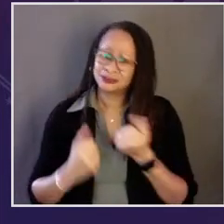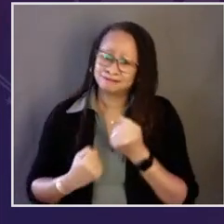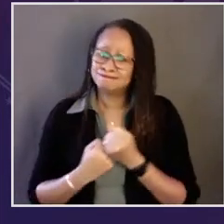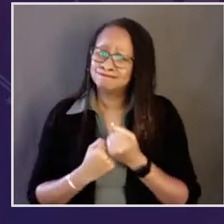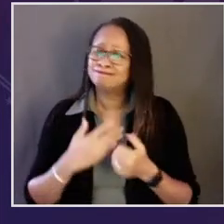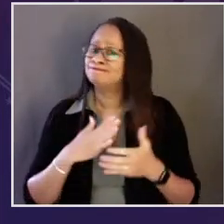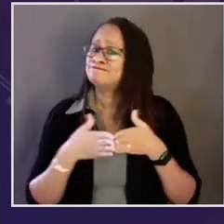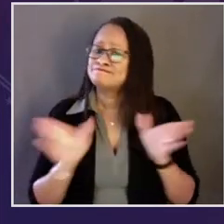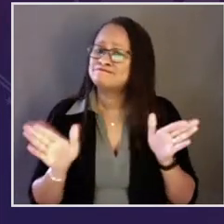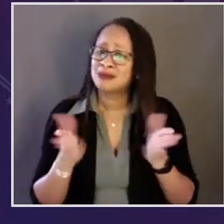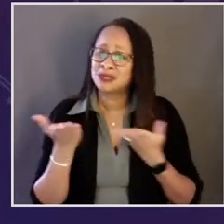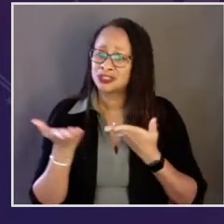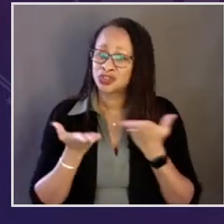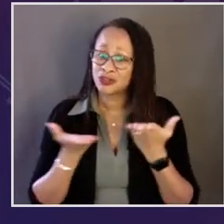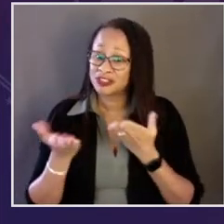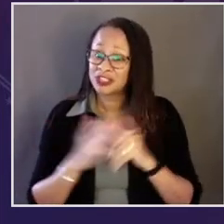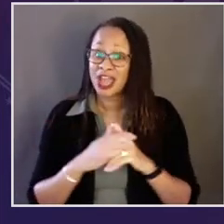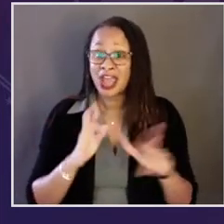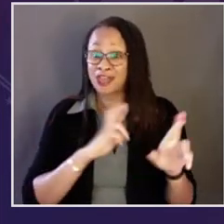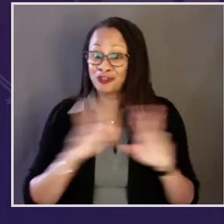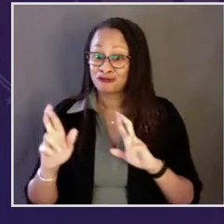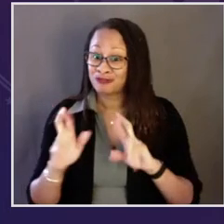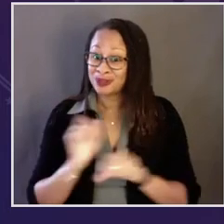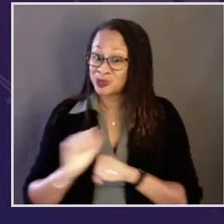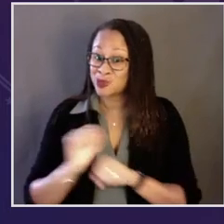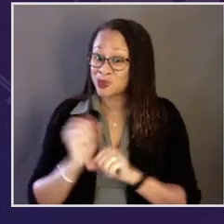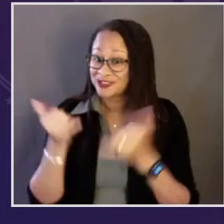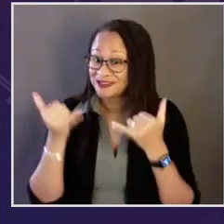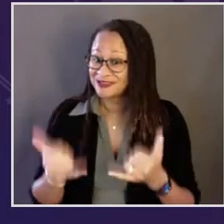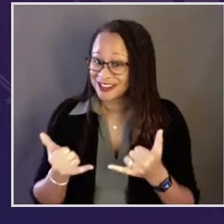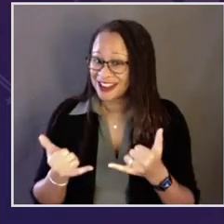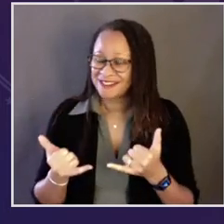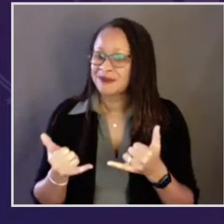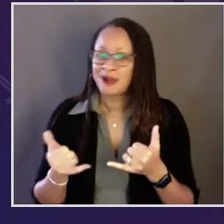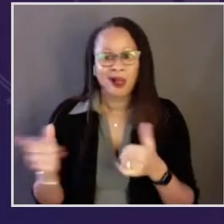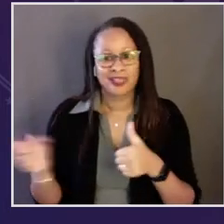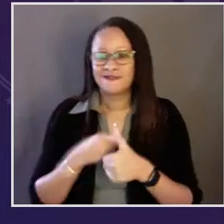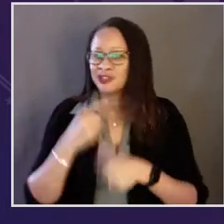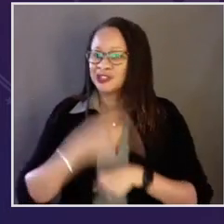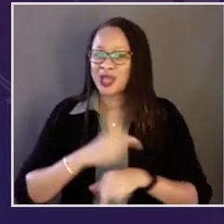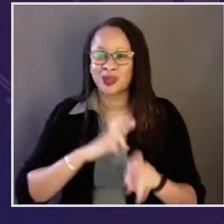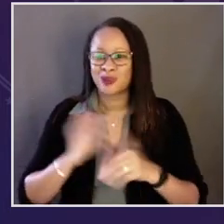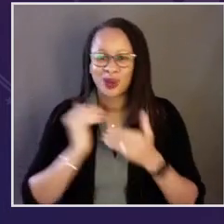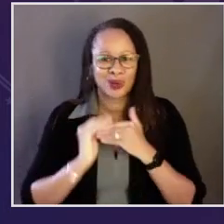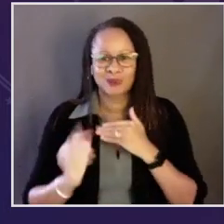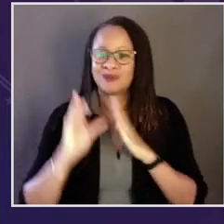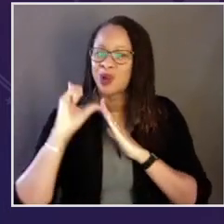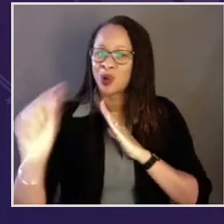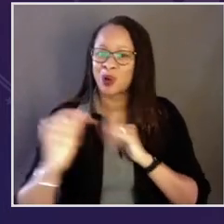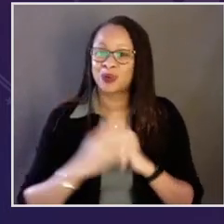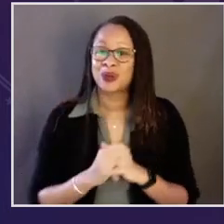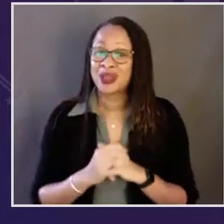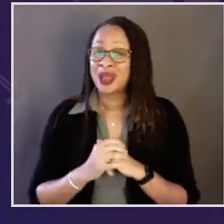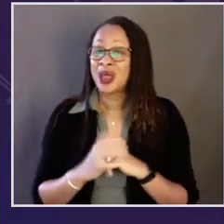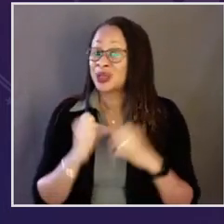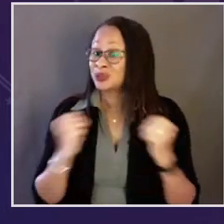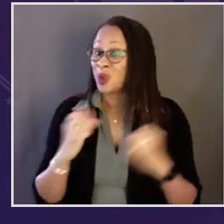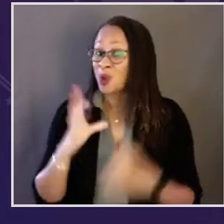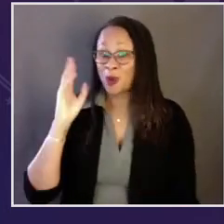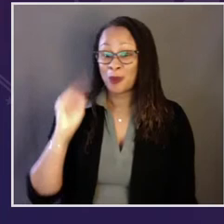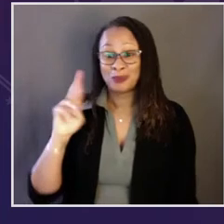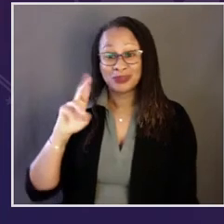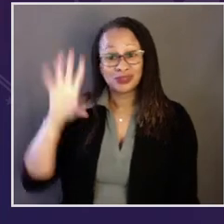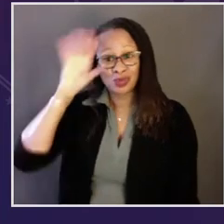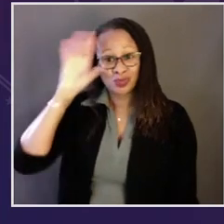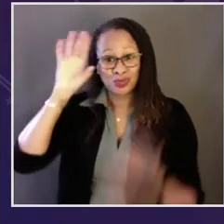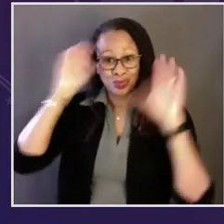They are all dedicated and compassionate public servants, and all of them are ready to hit the ground running on